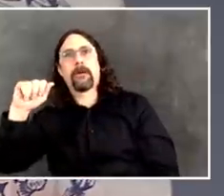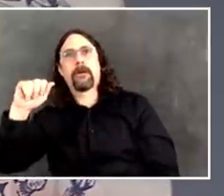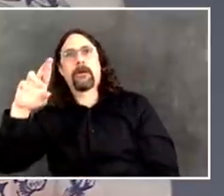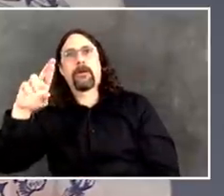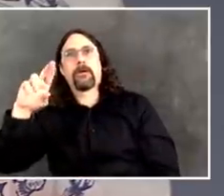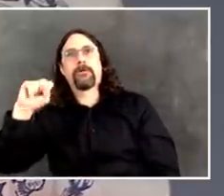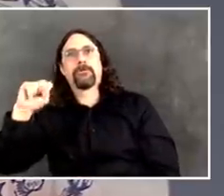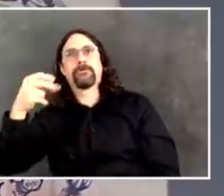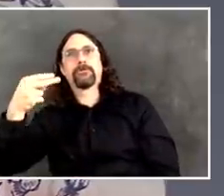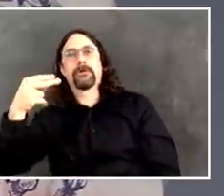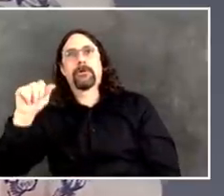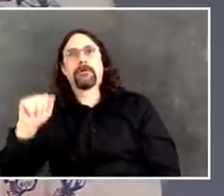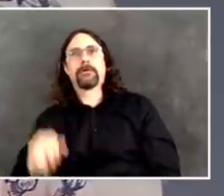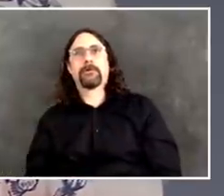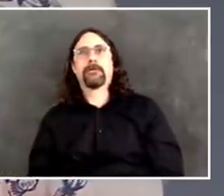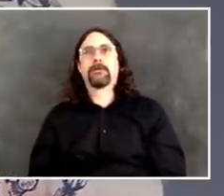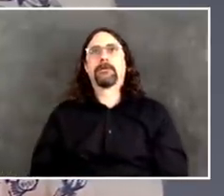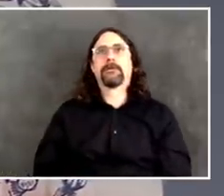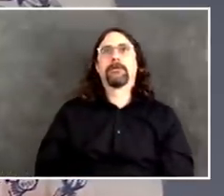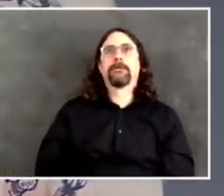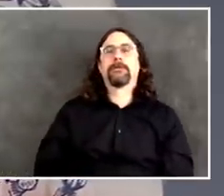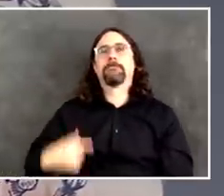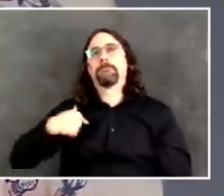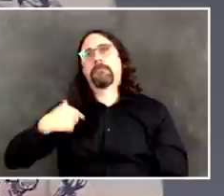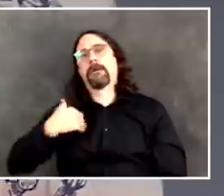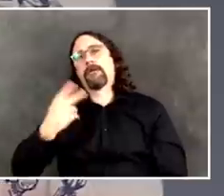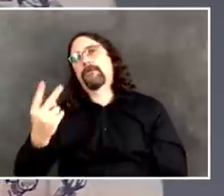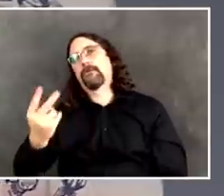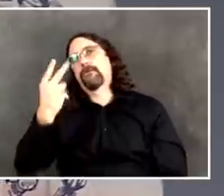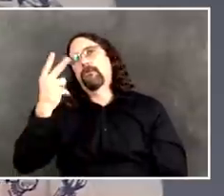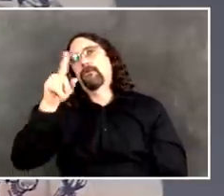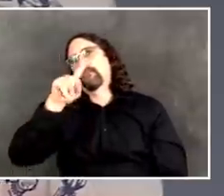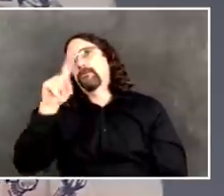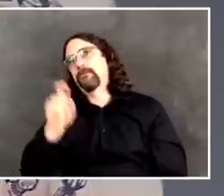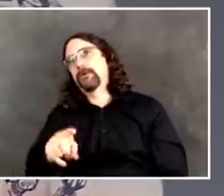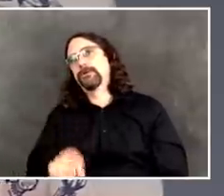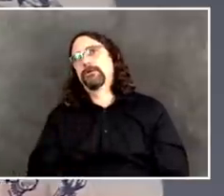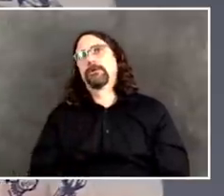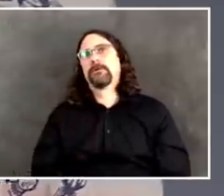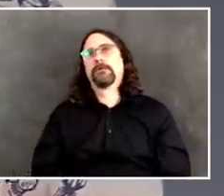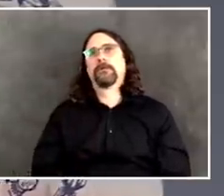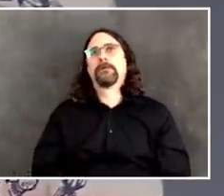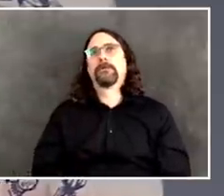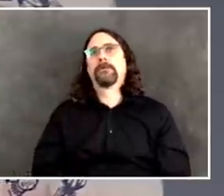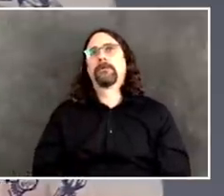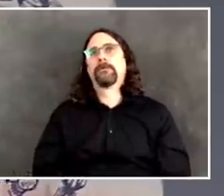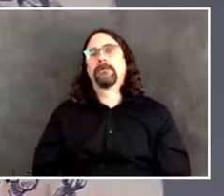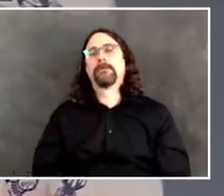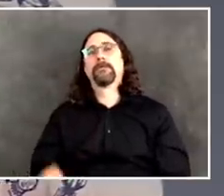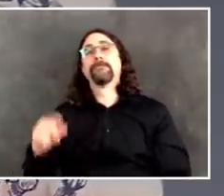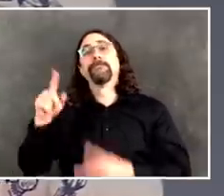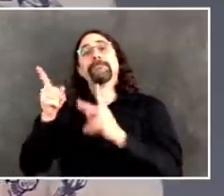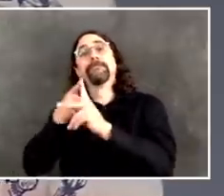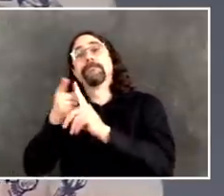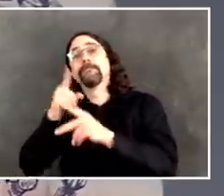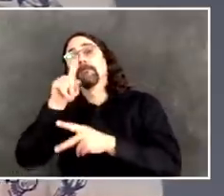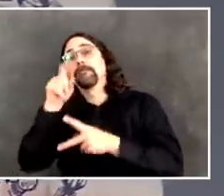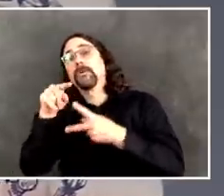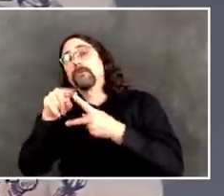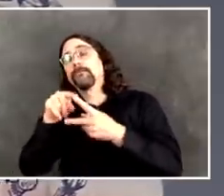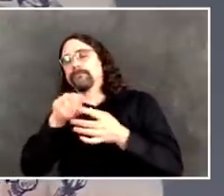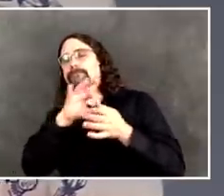with the 4th of July. I wonder what your concerns are in terms of social distancing and whether you're going to have to get the